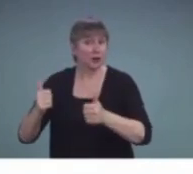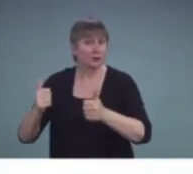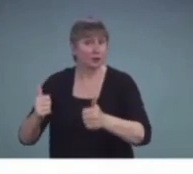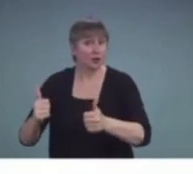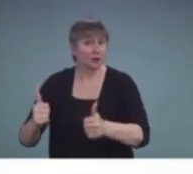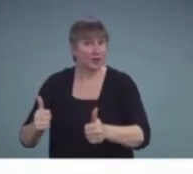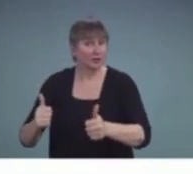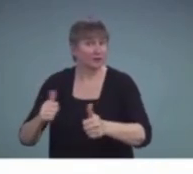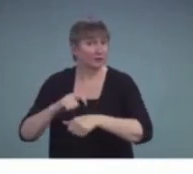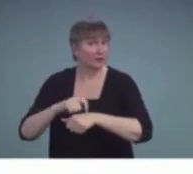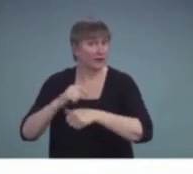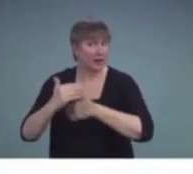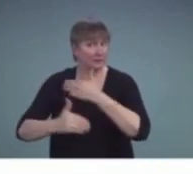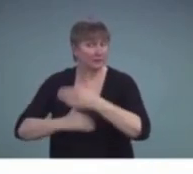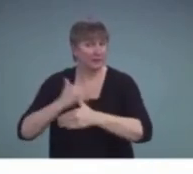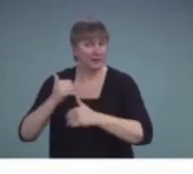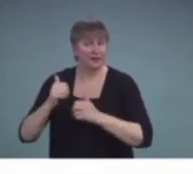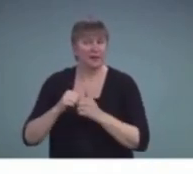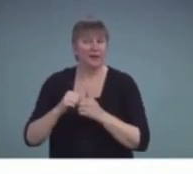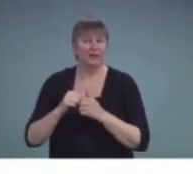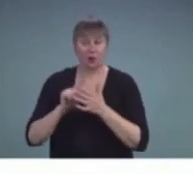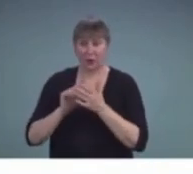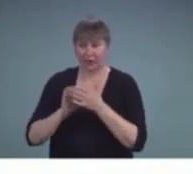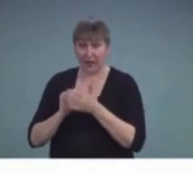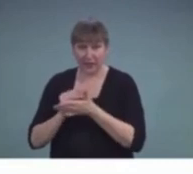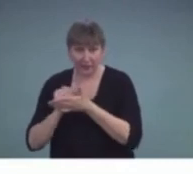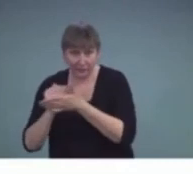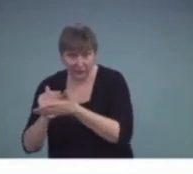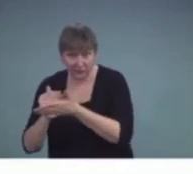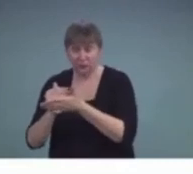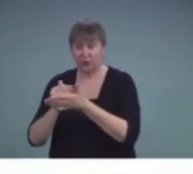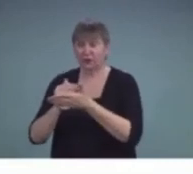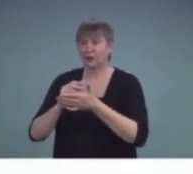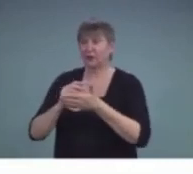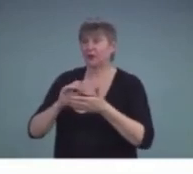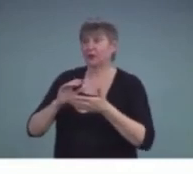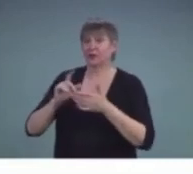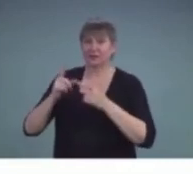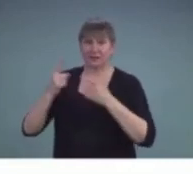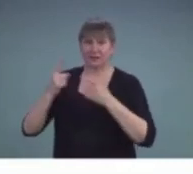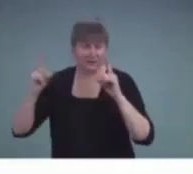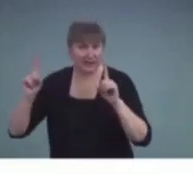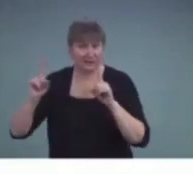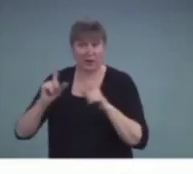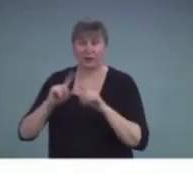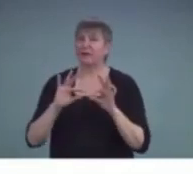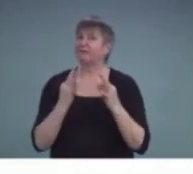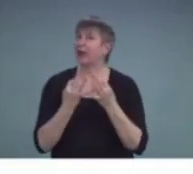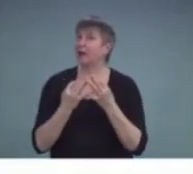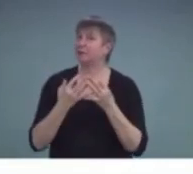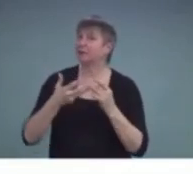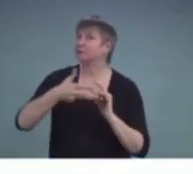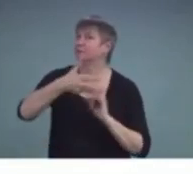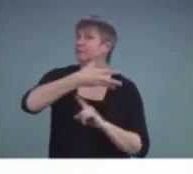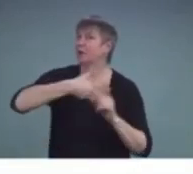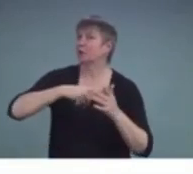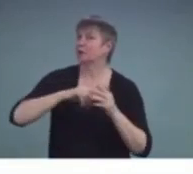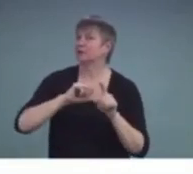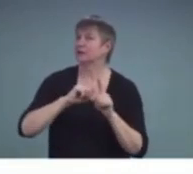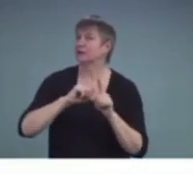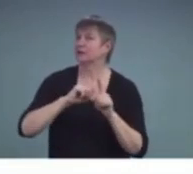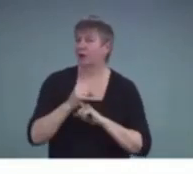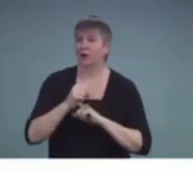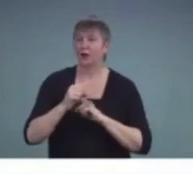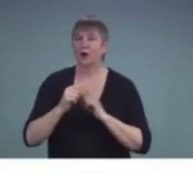the assessment and the intervention, what's the situation, situation, what was the early development challenges